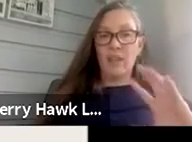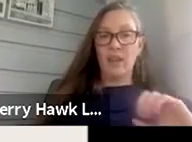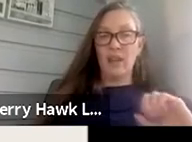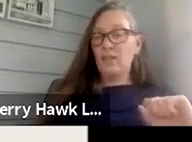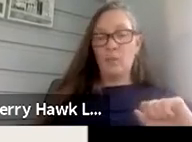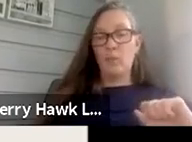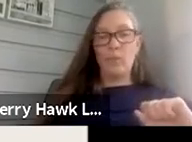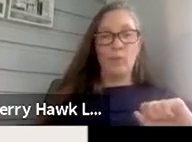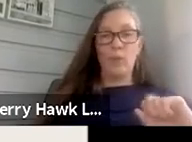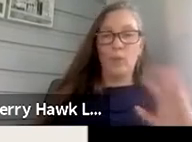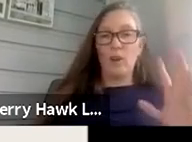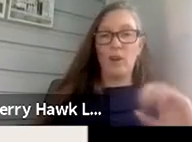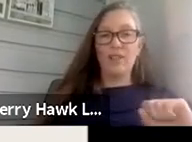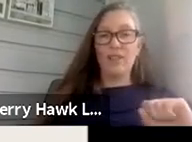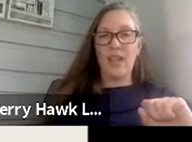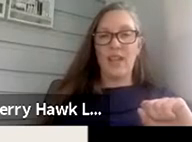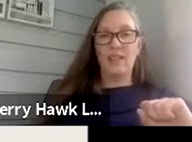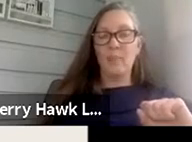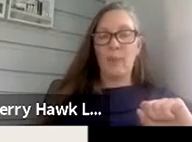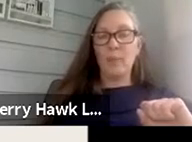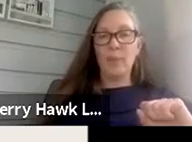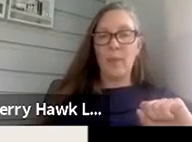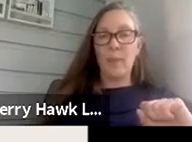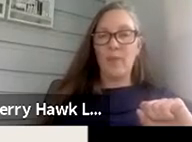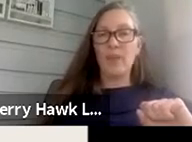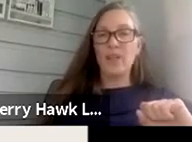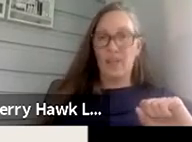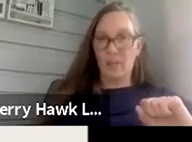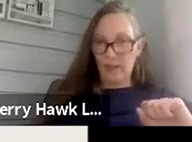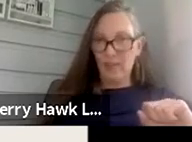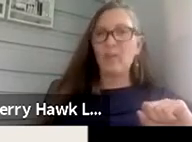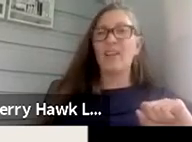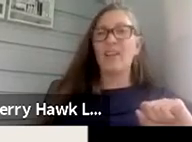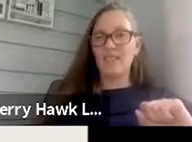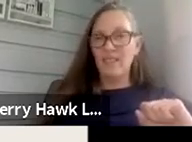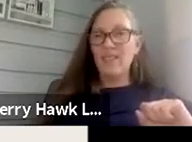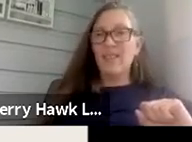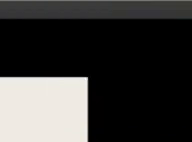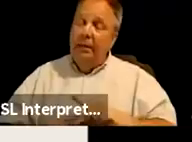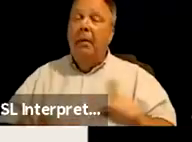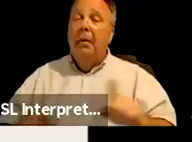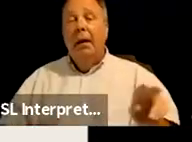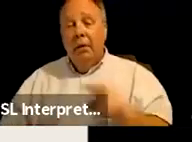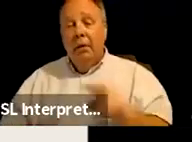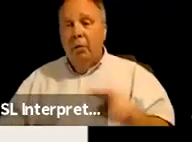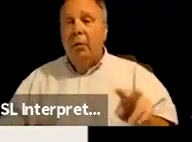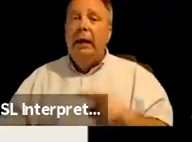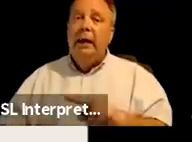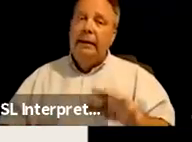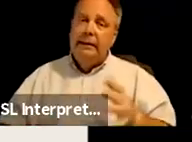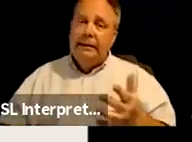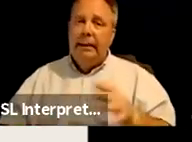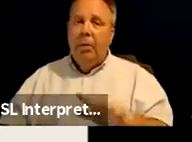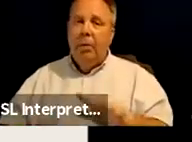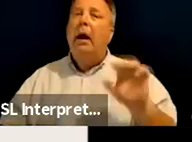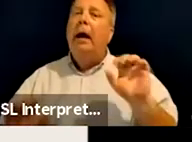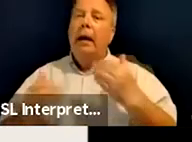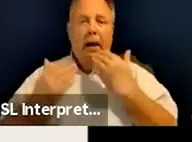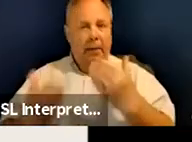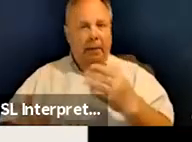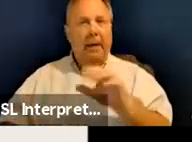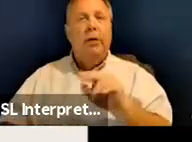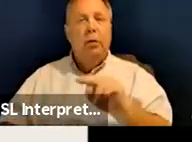what we're all saying, probably imperfectly, but reading somewhat. And yes, thank you, Anna.